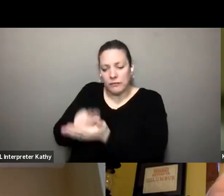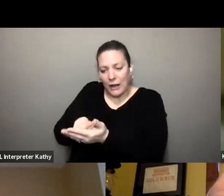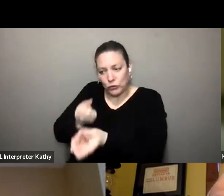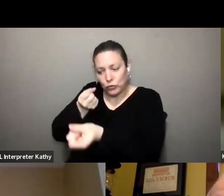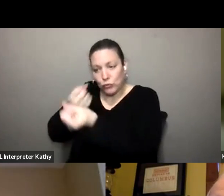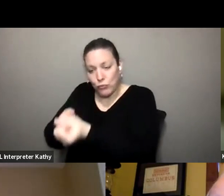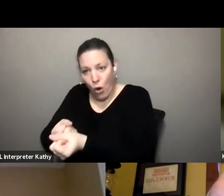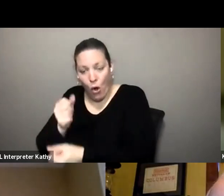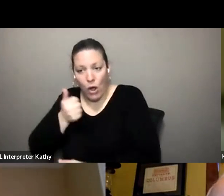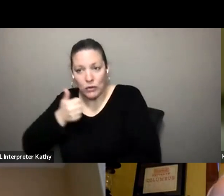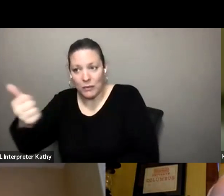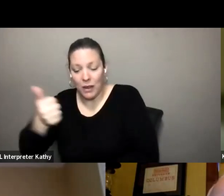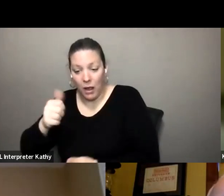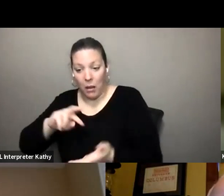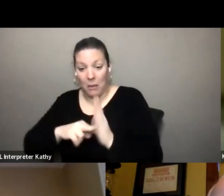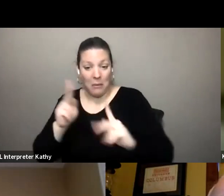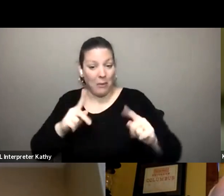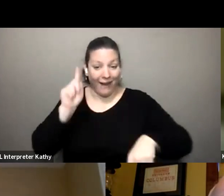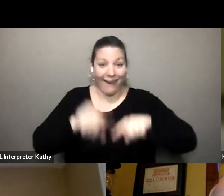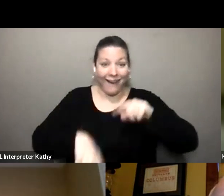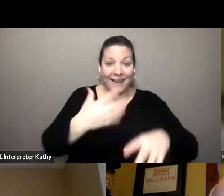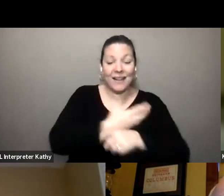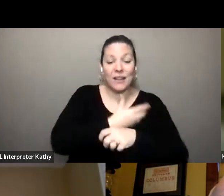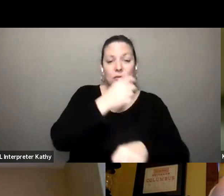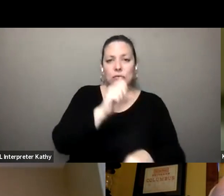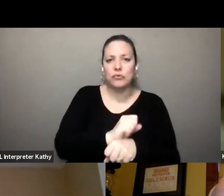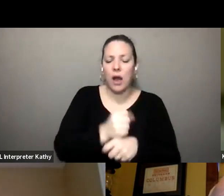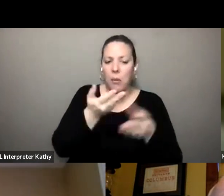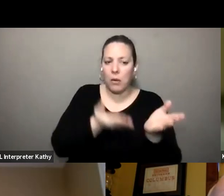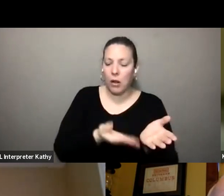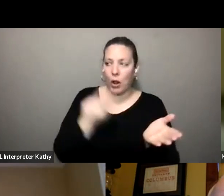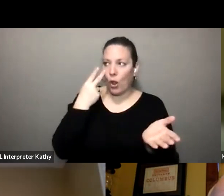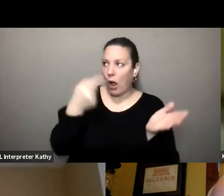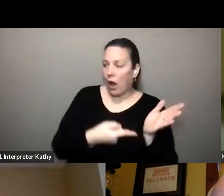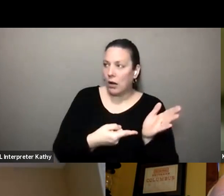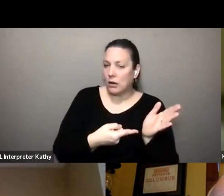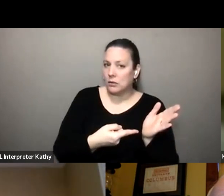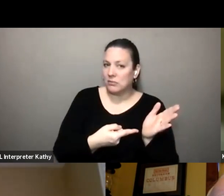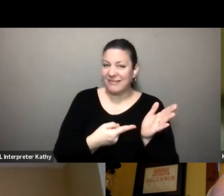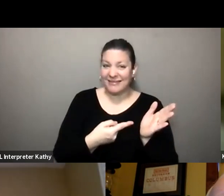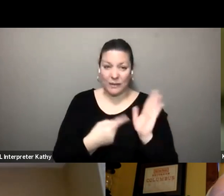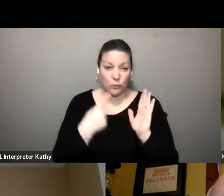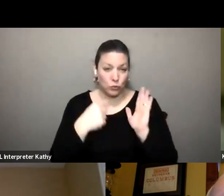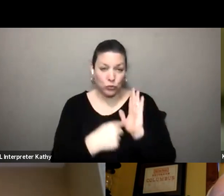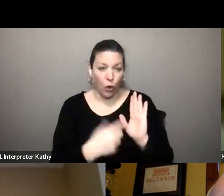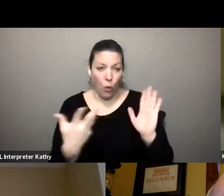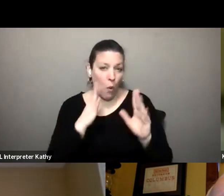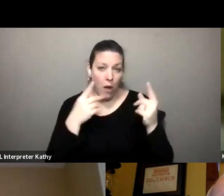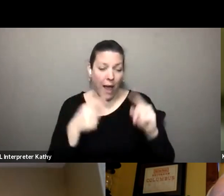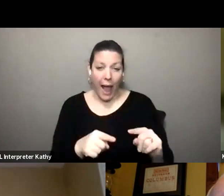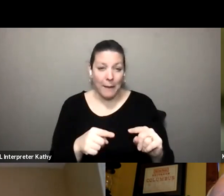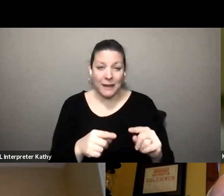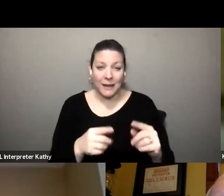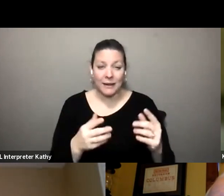to get jobs um you know are there any statistics that would point